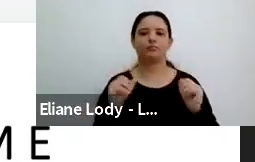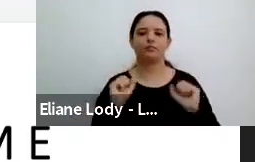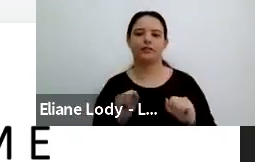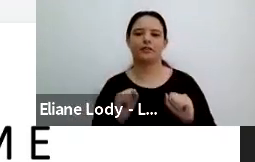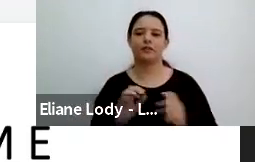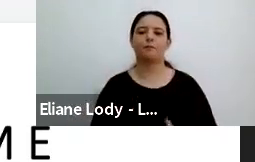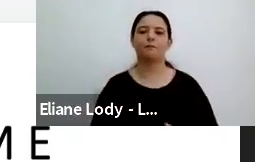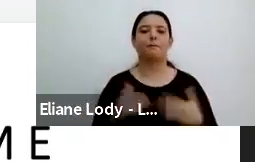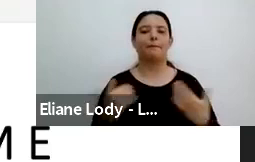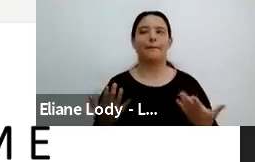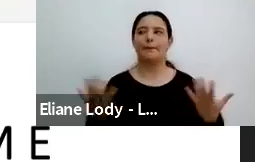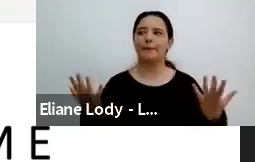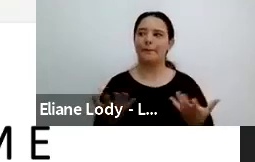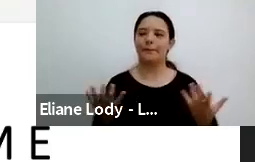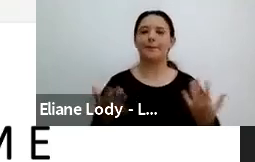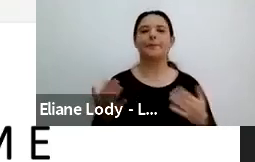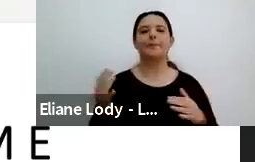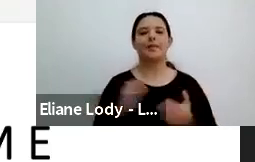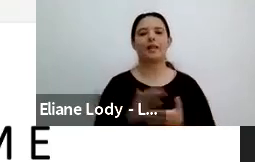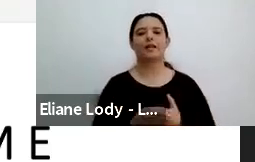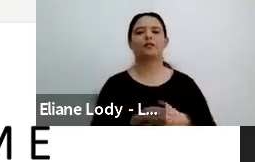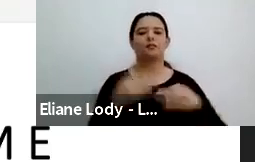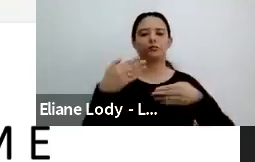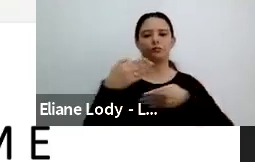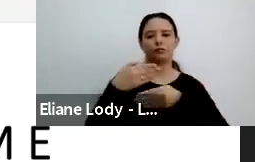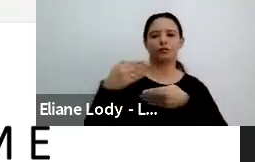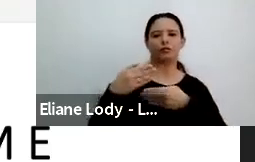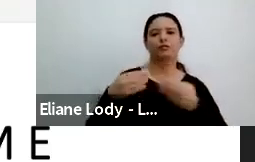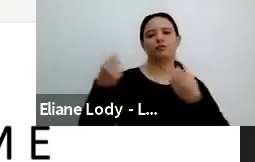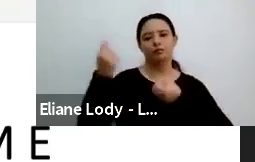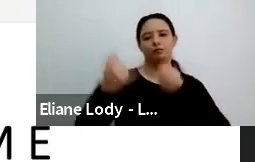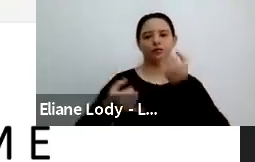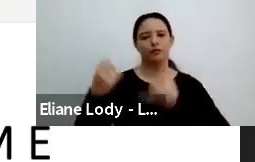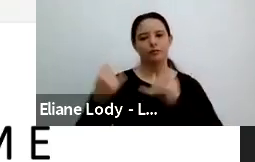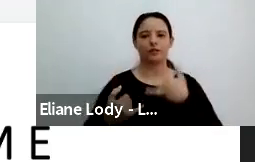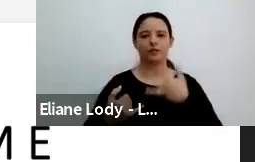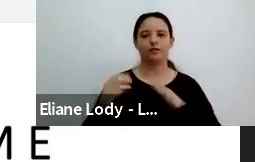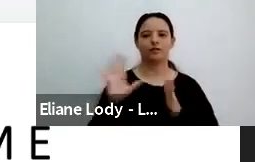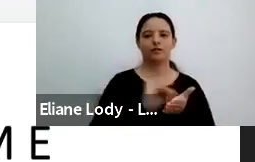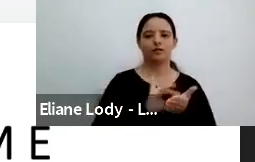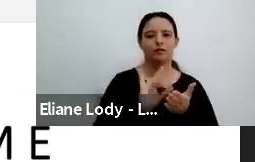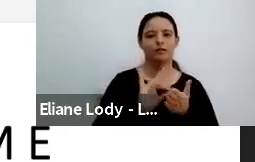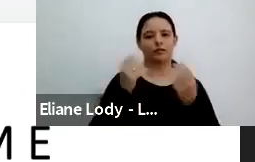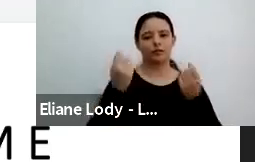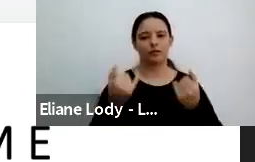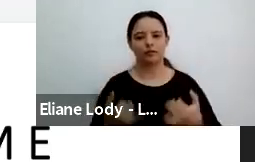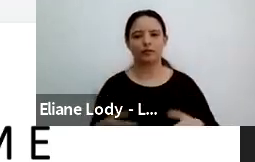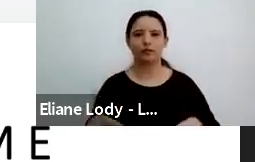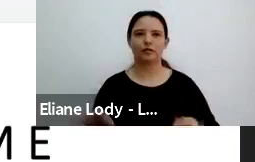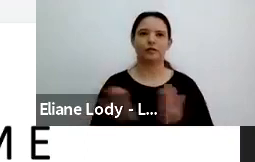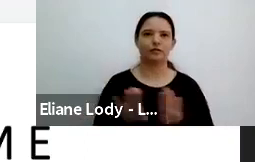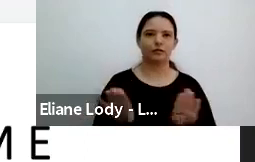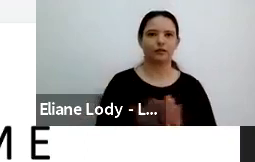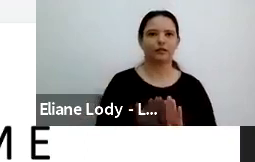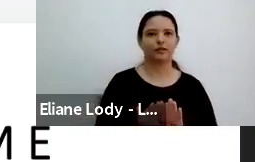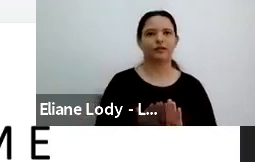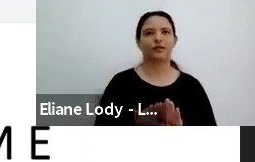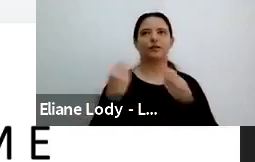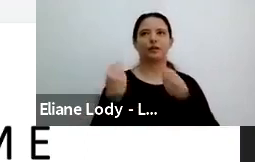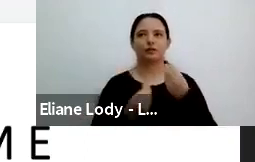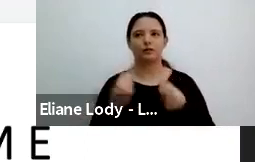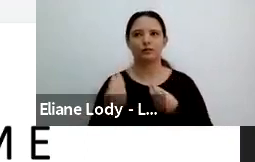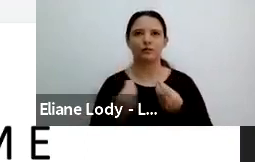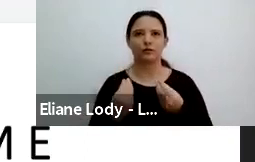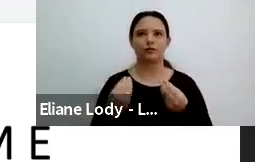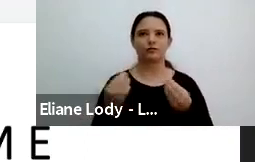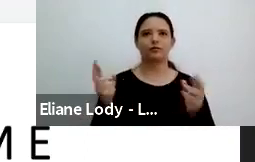and talk a little bit about the articles and some related notions and the connections between our work and then open it up for discussion. And